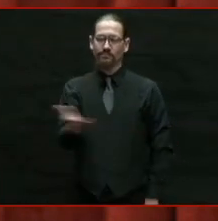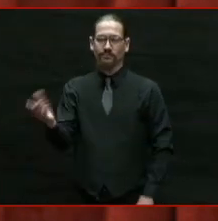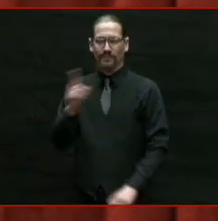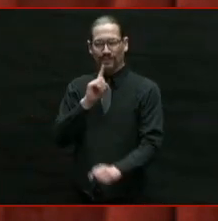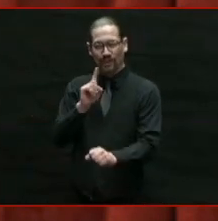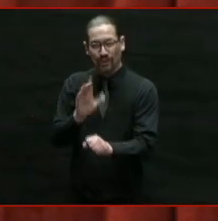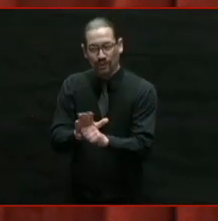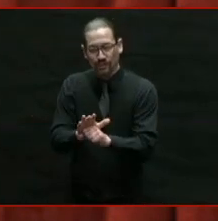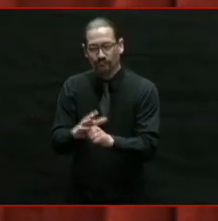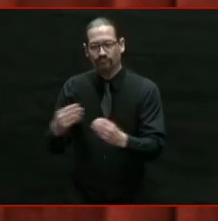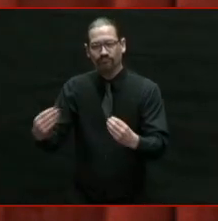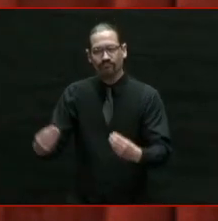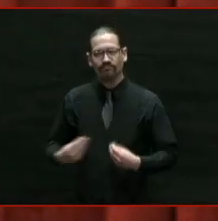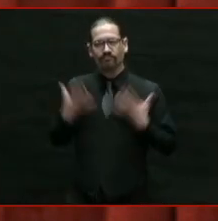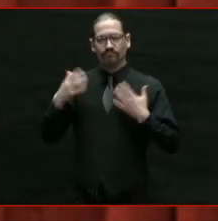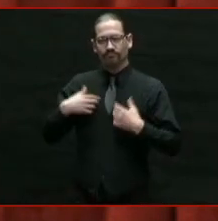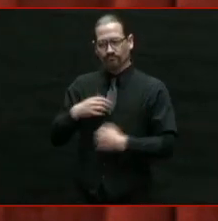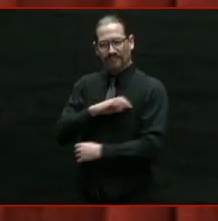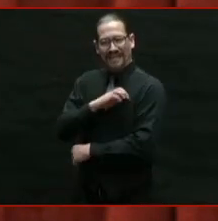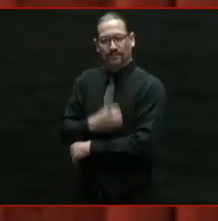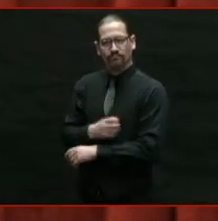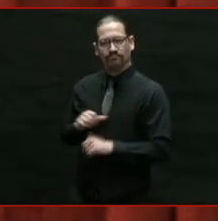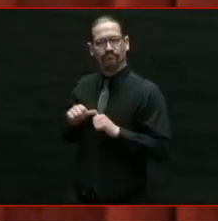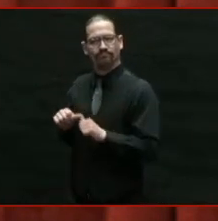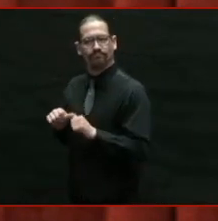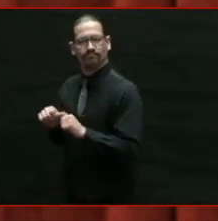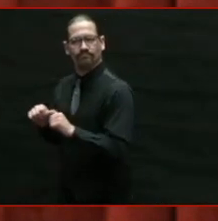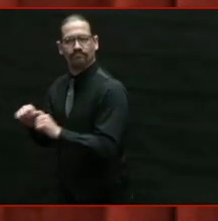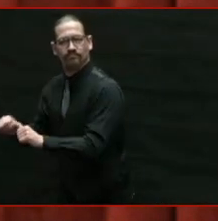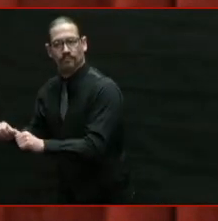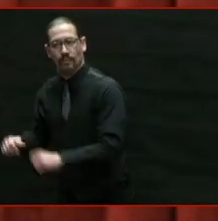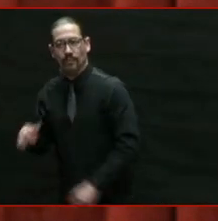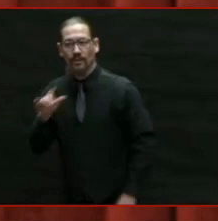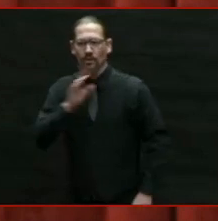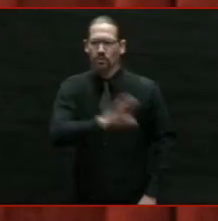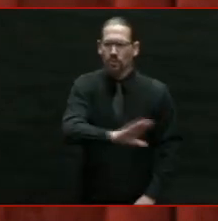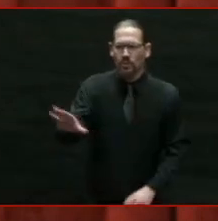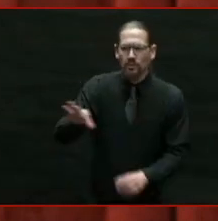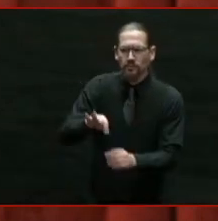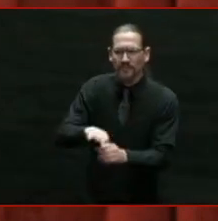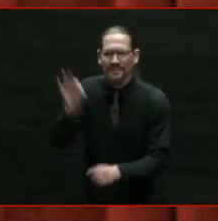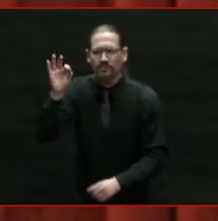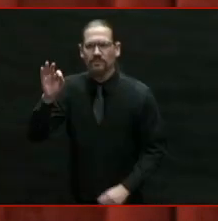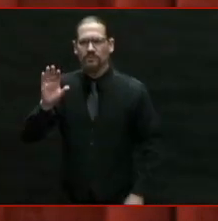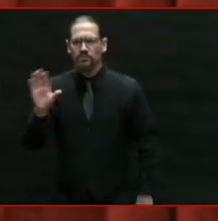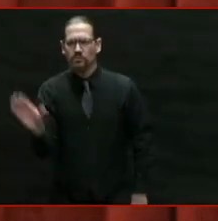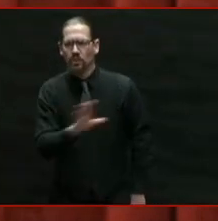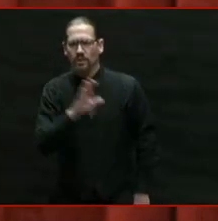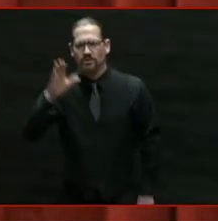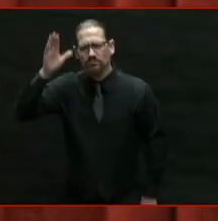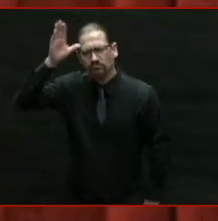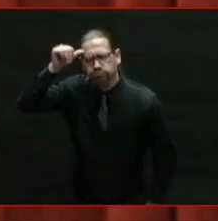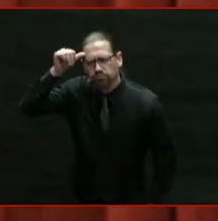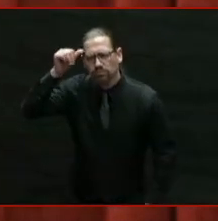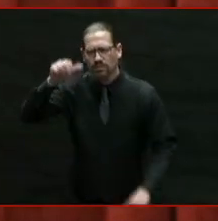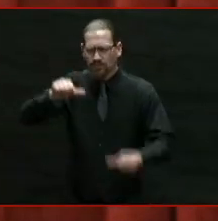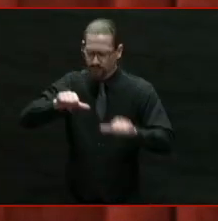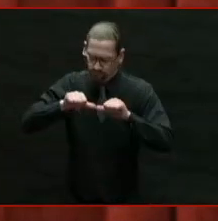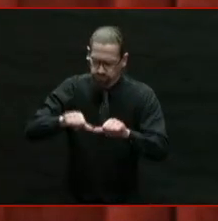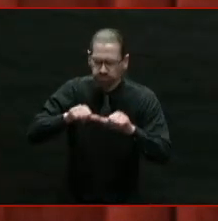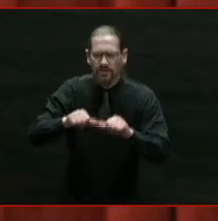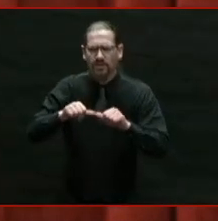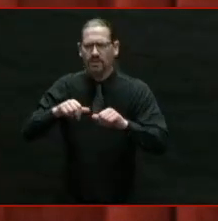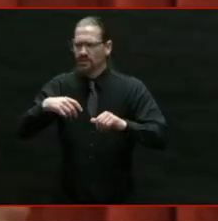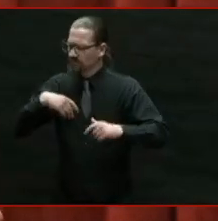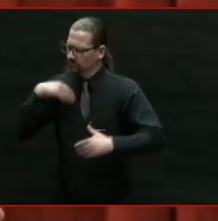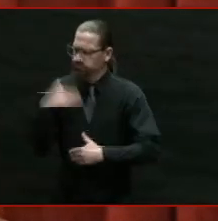is you, is your spirit, your relentless community spirit, commitment to one another and